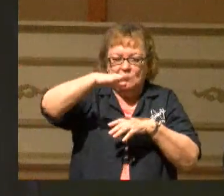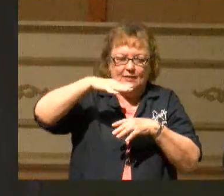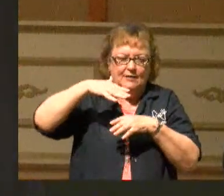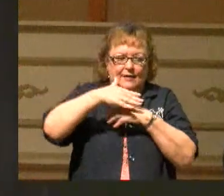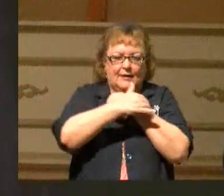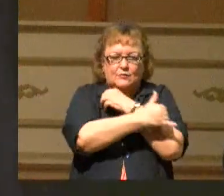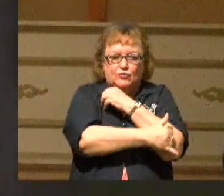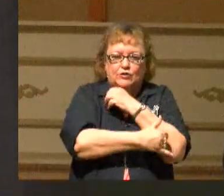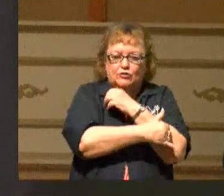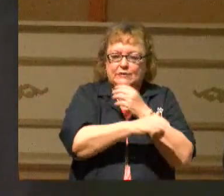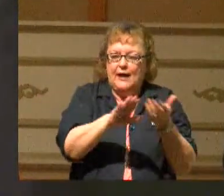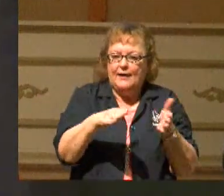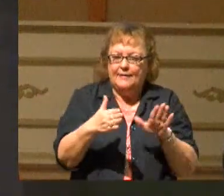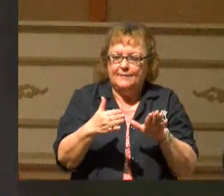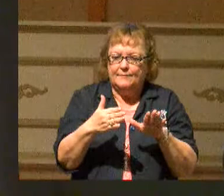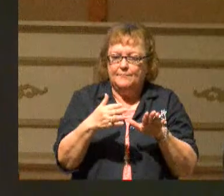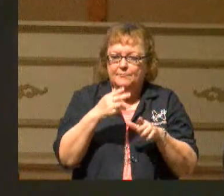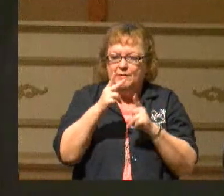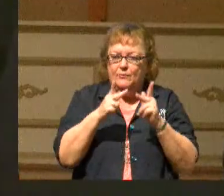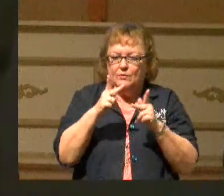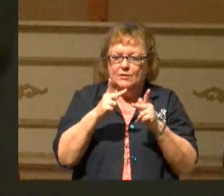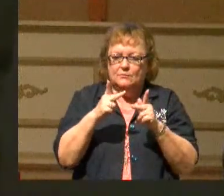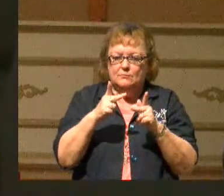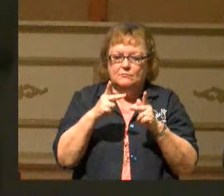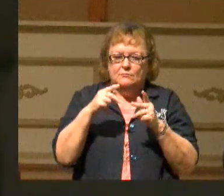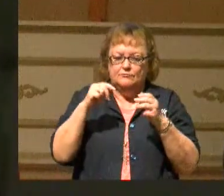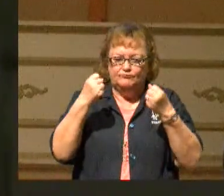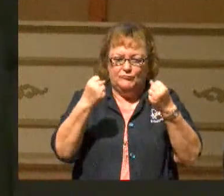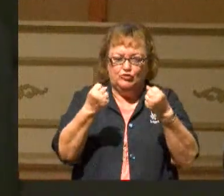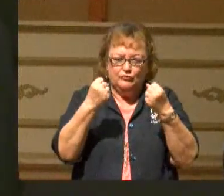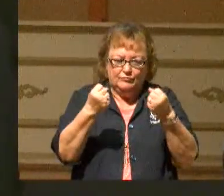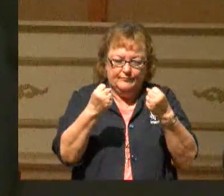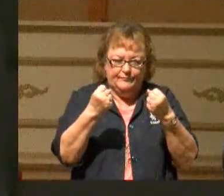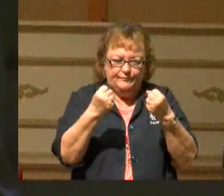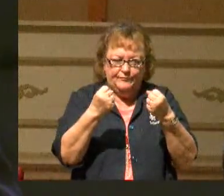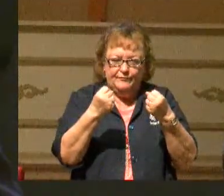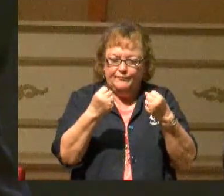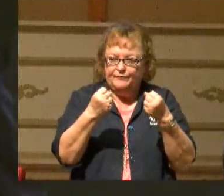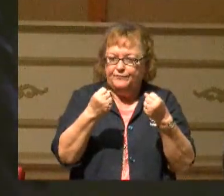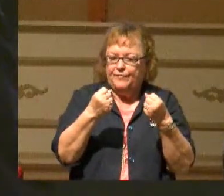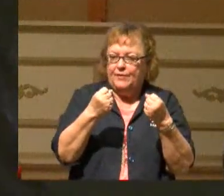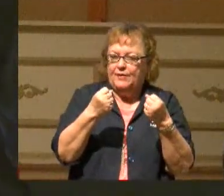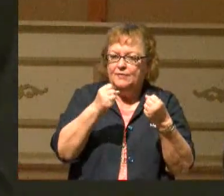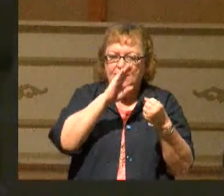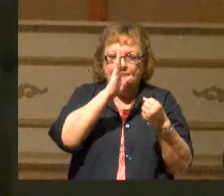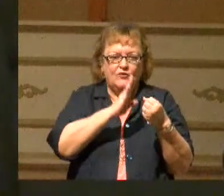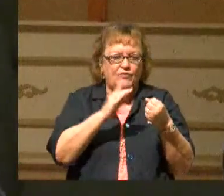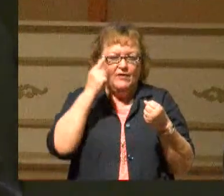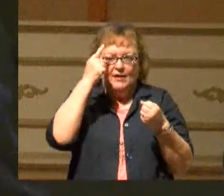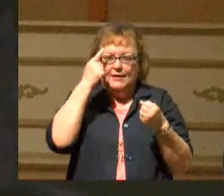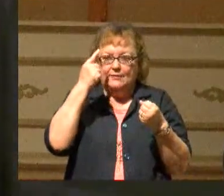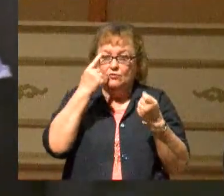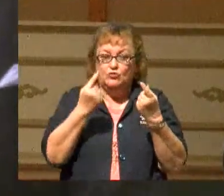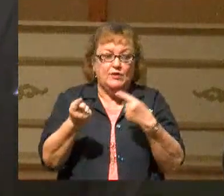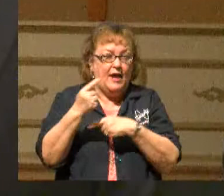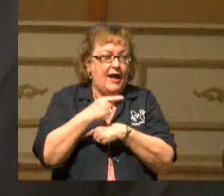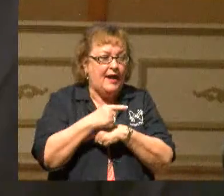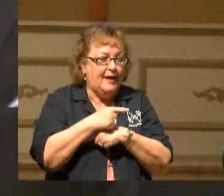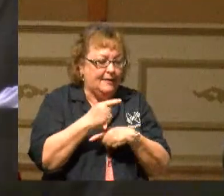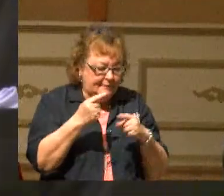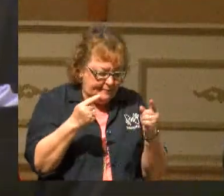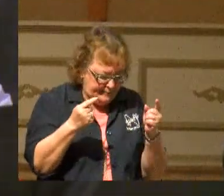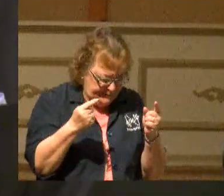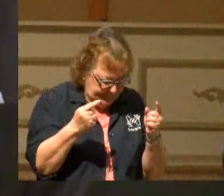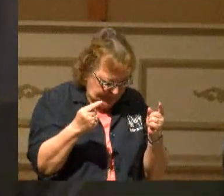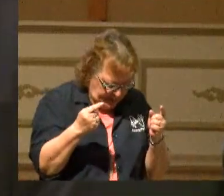There are people who get behind the wheel of a car and never even thinking that today is their last